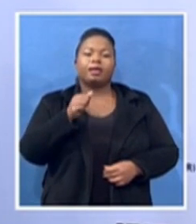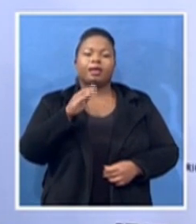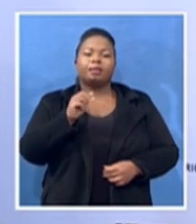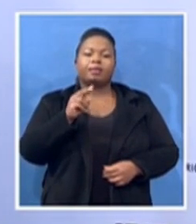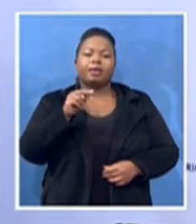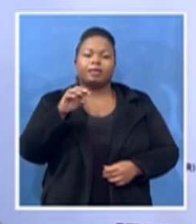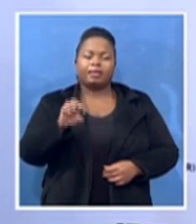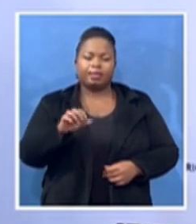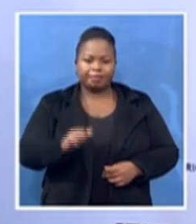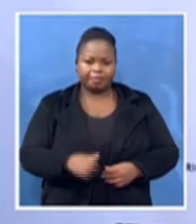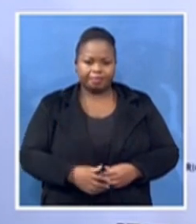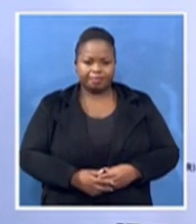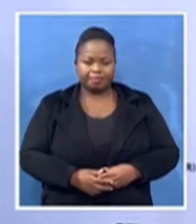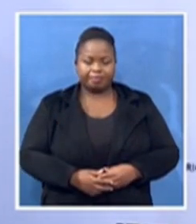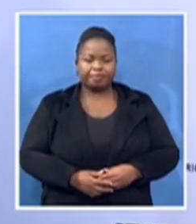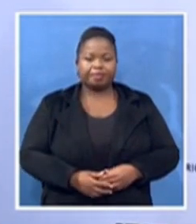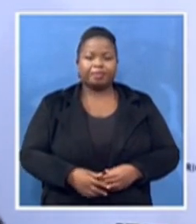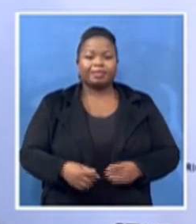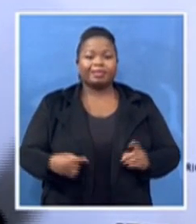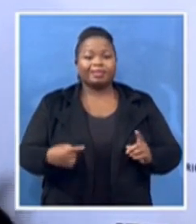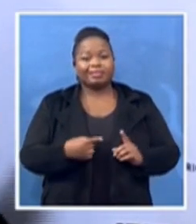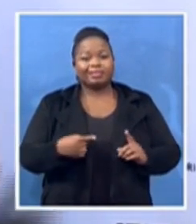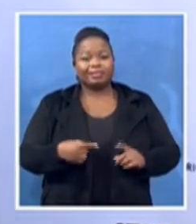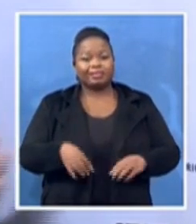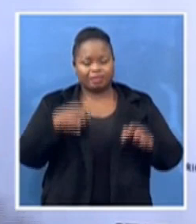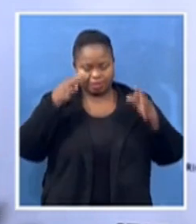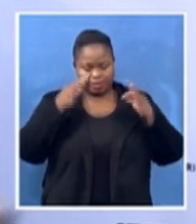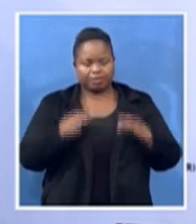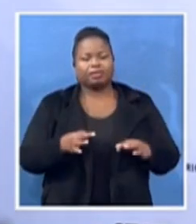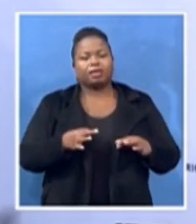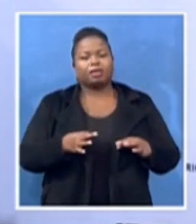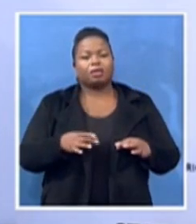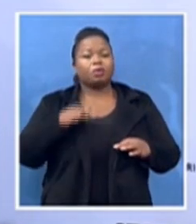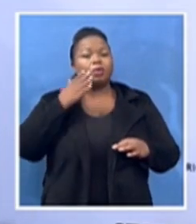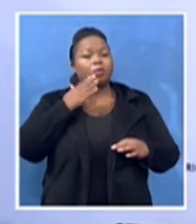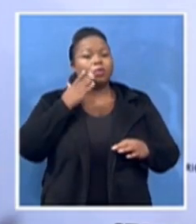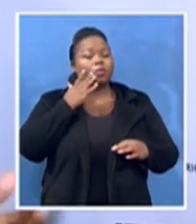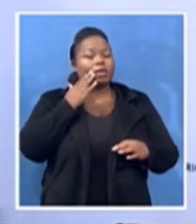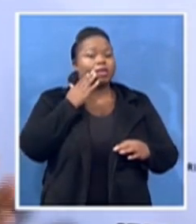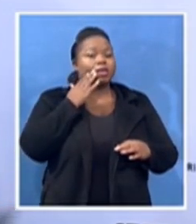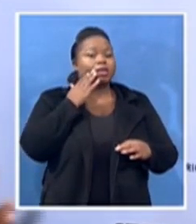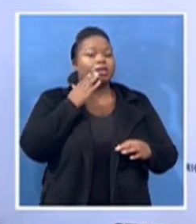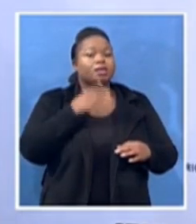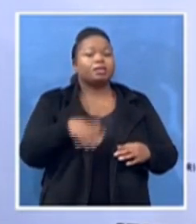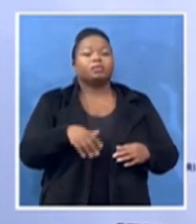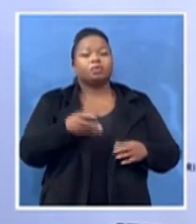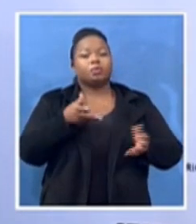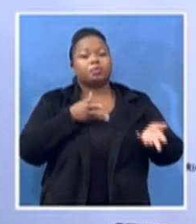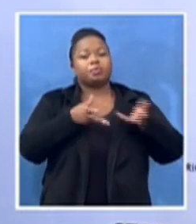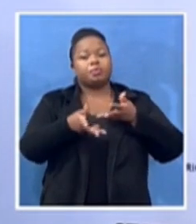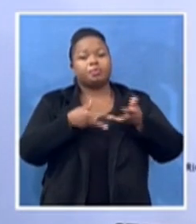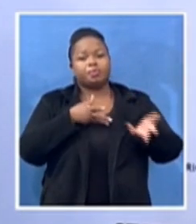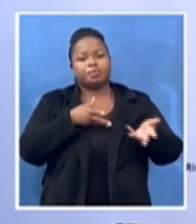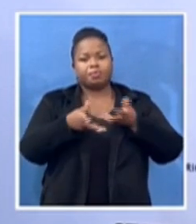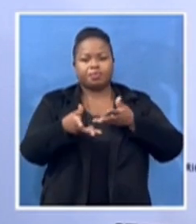decision after having conversations with Charlotte MacLight.